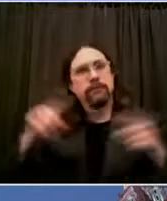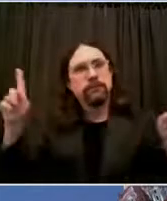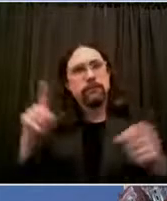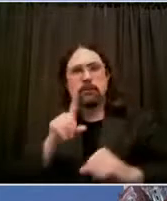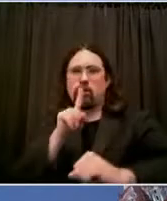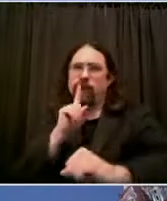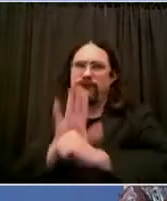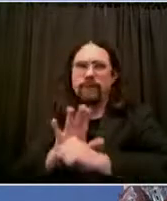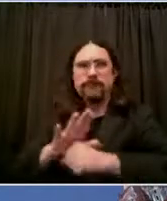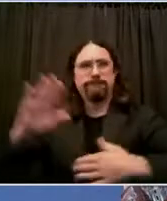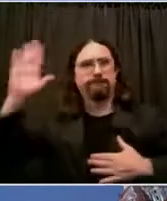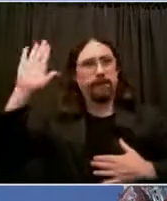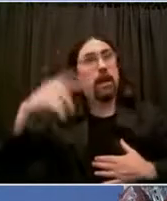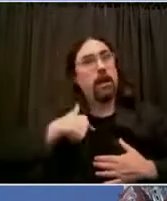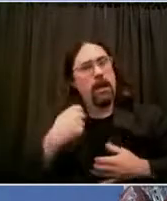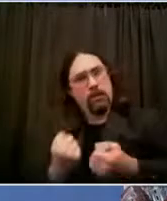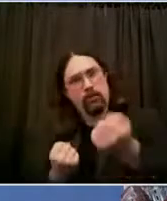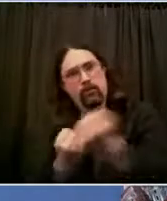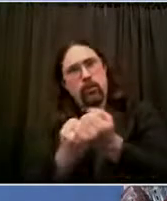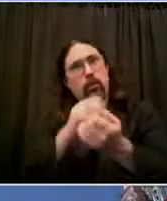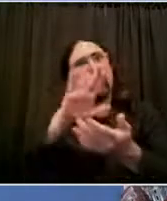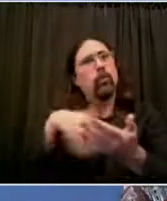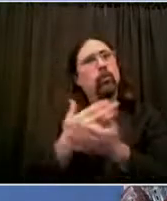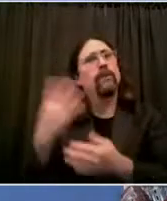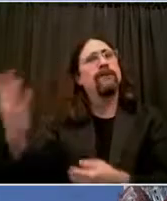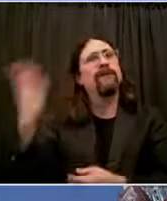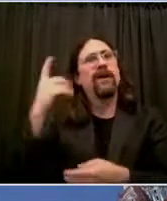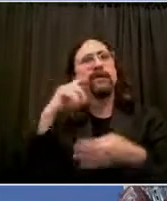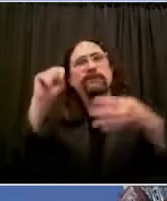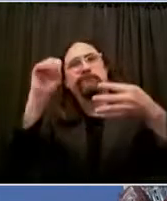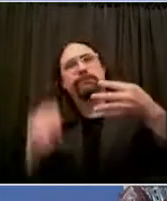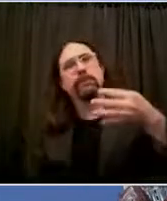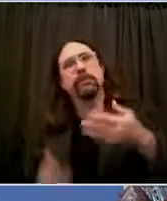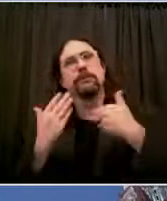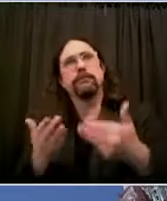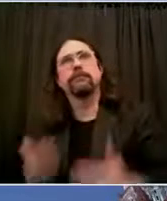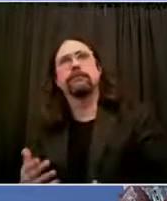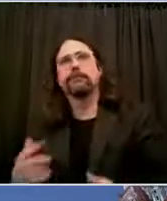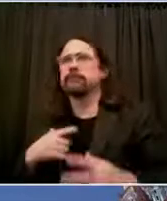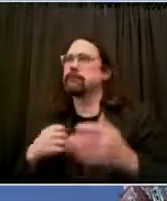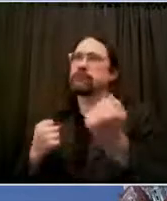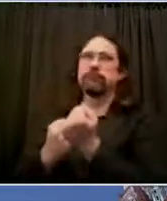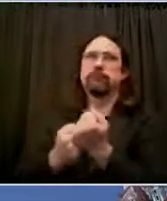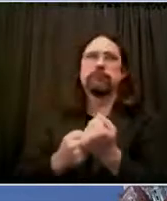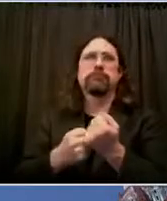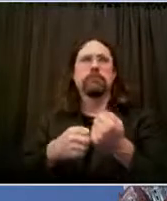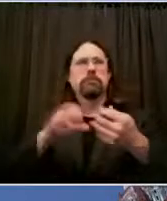work them through and we'll be able to move forward together with the city council on all four of these bills.